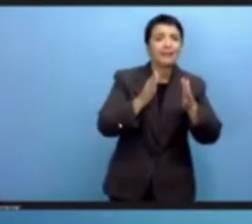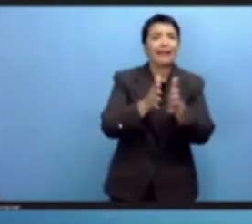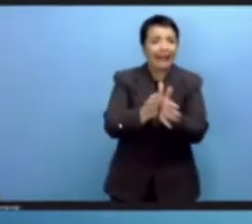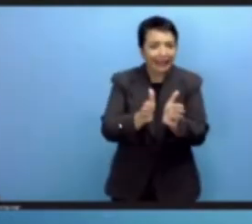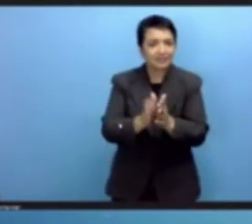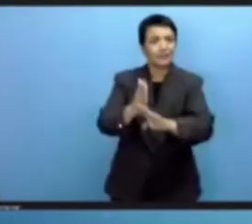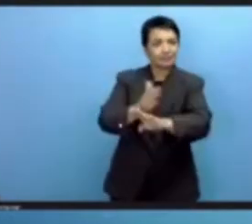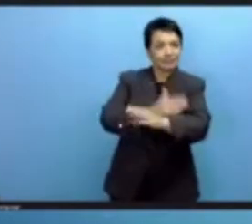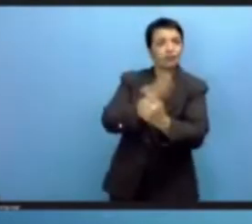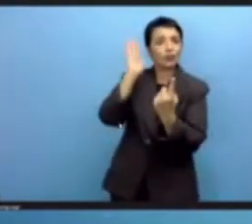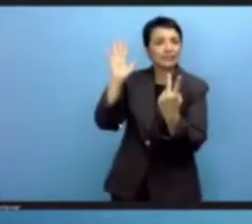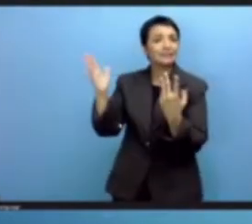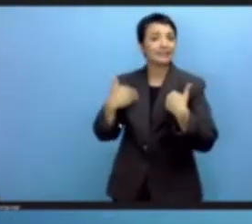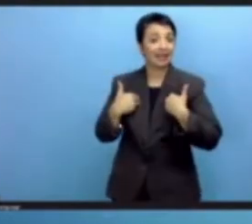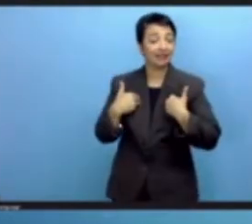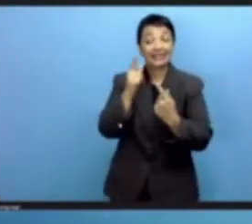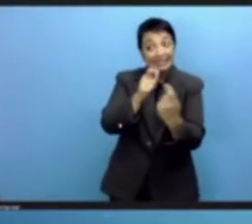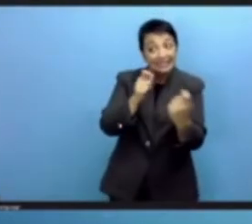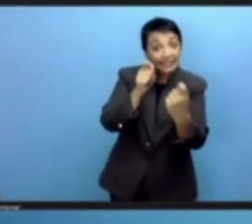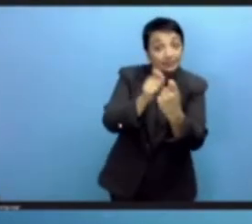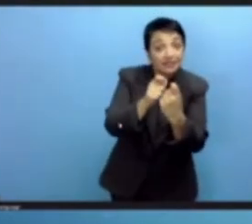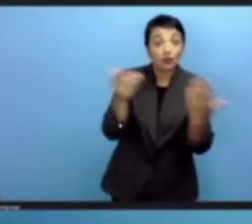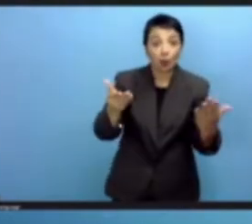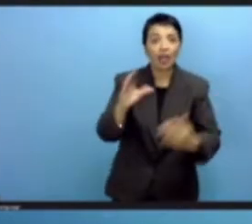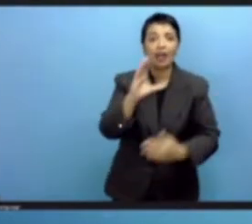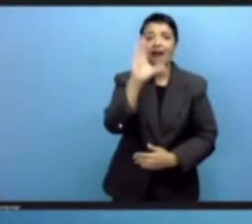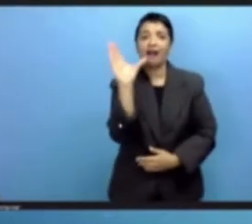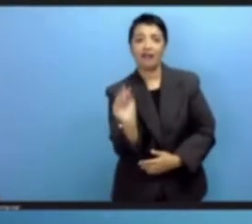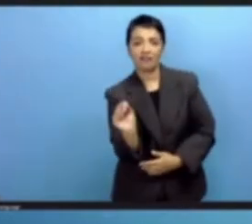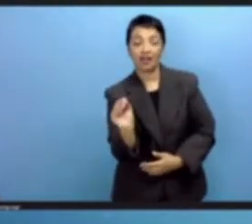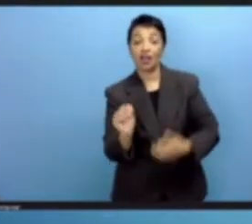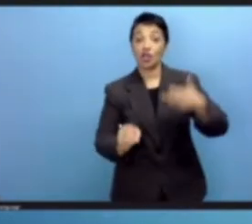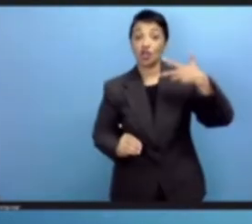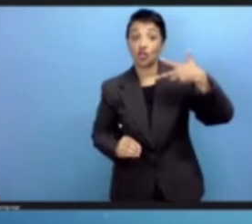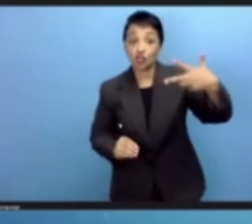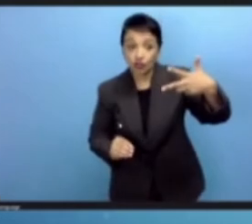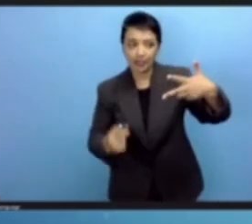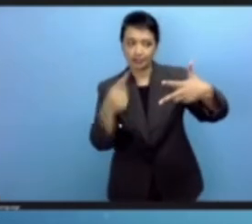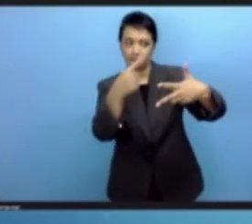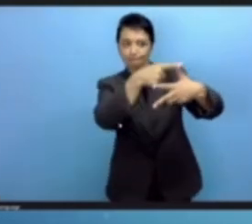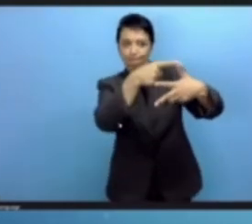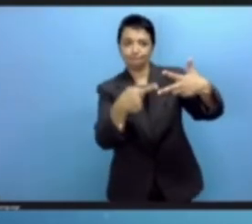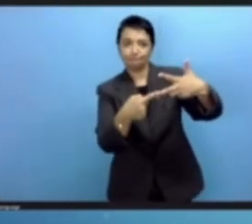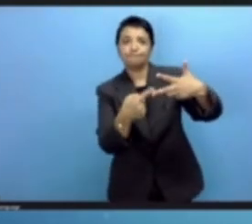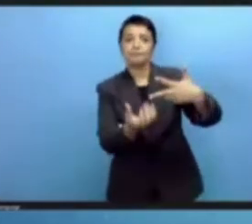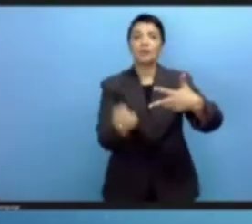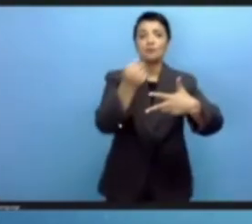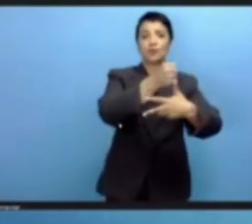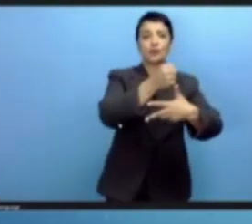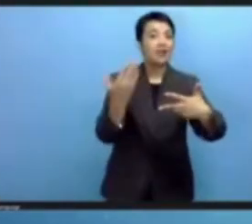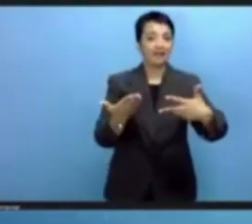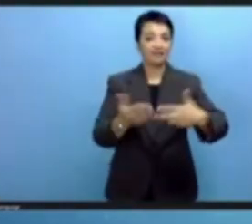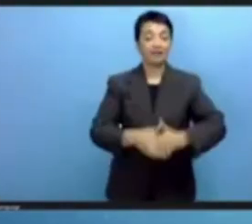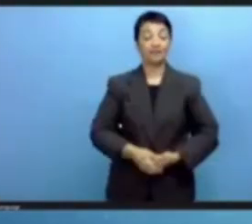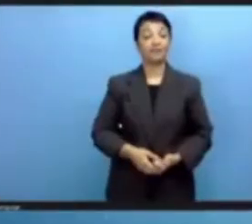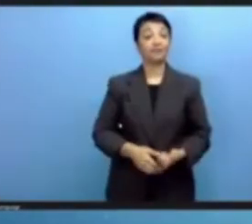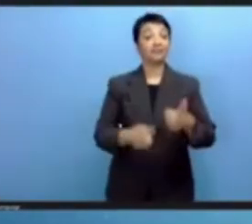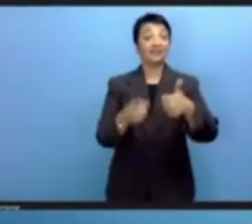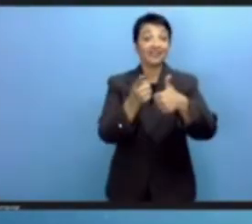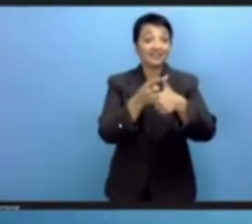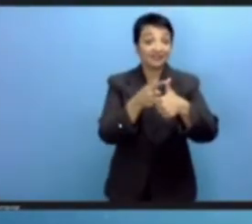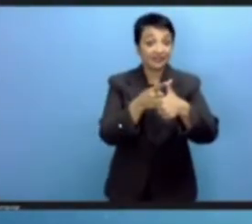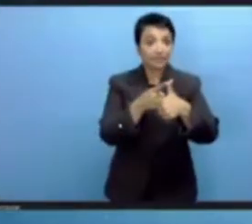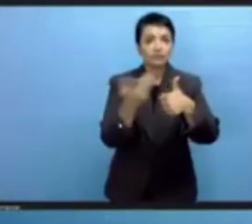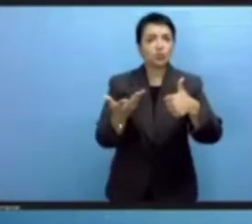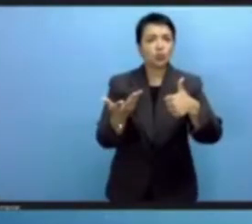in particular, there are three important priorities. one is simply connecting the